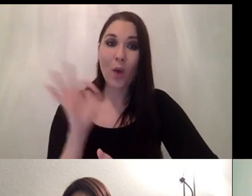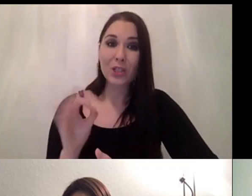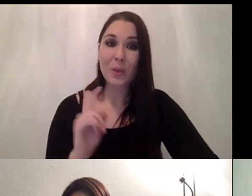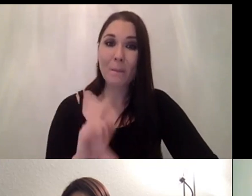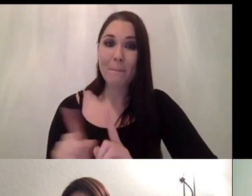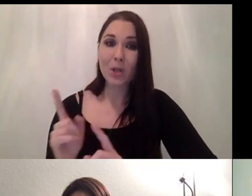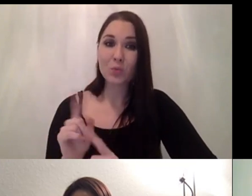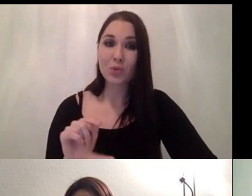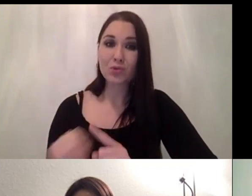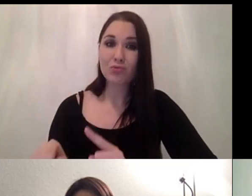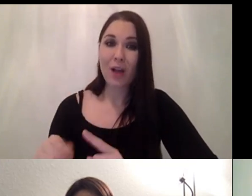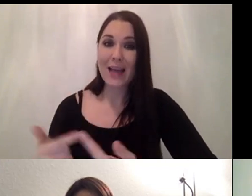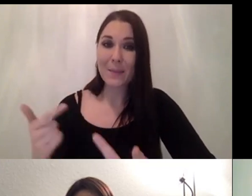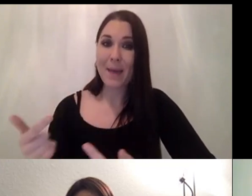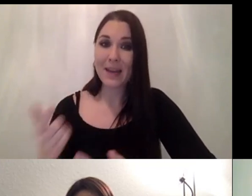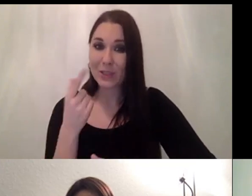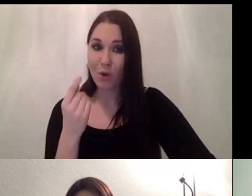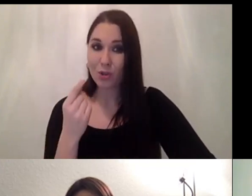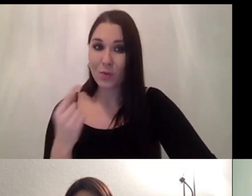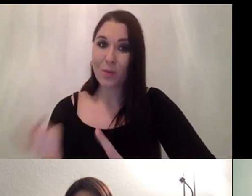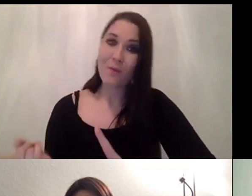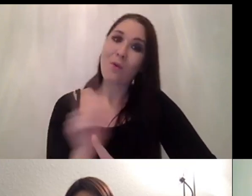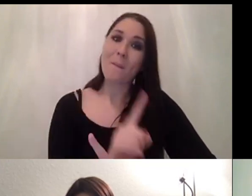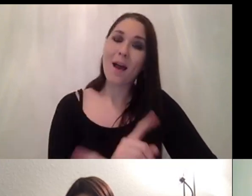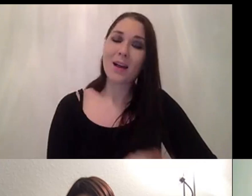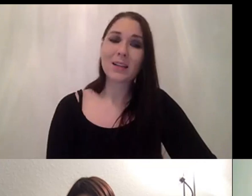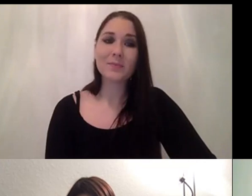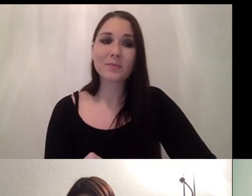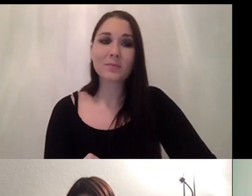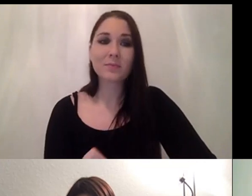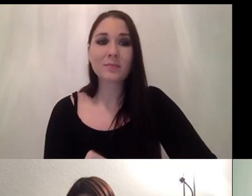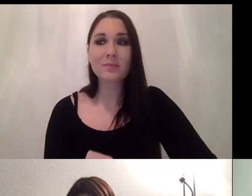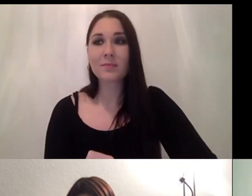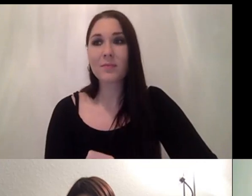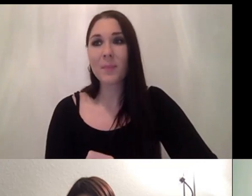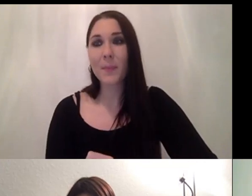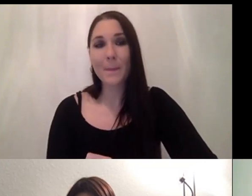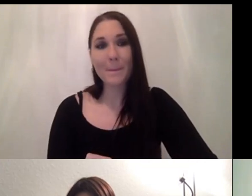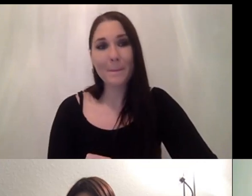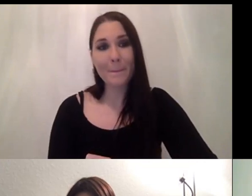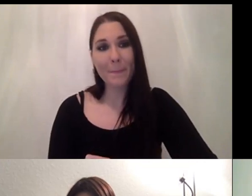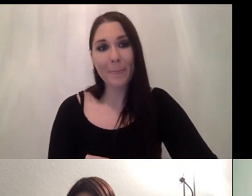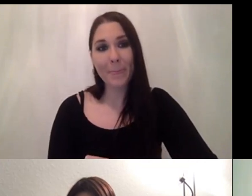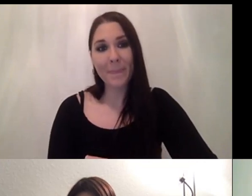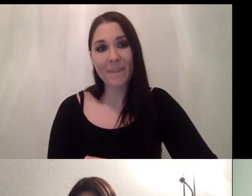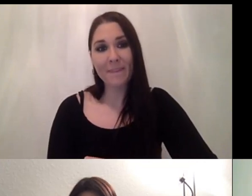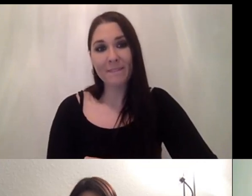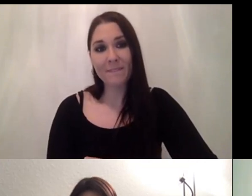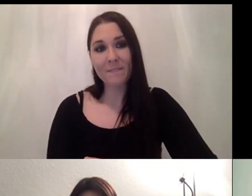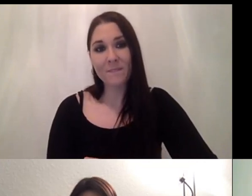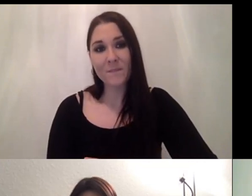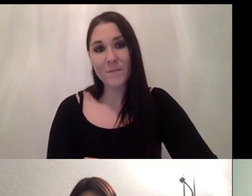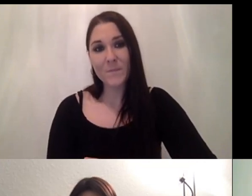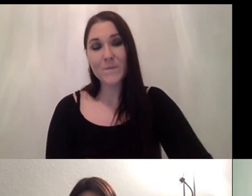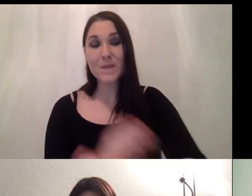we'll try and get through as many as we can before coming back uh so anyone wants to keep them coming we'll try and answer them as many as we can before